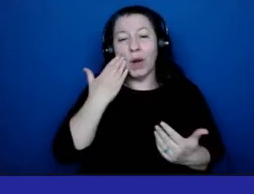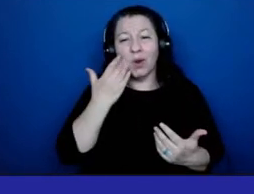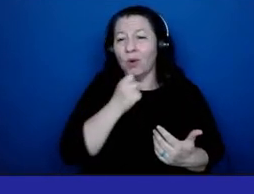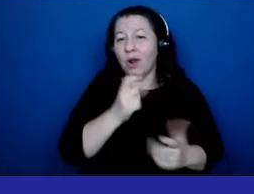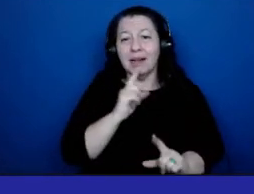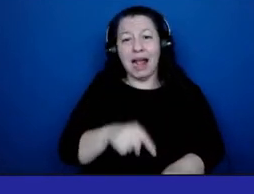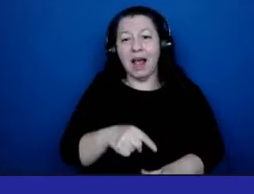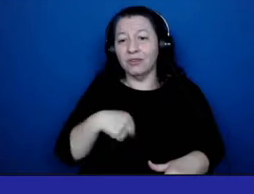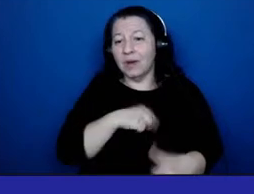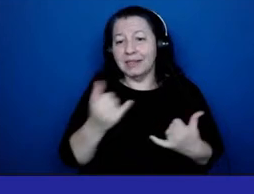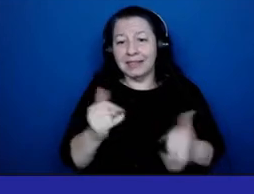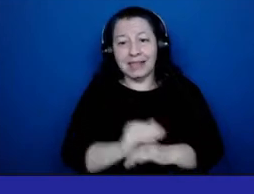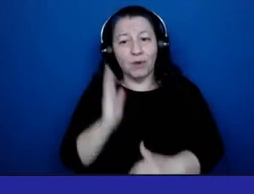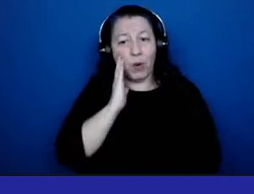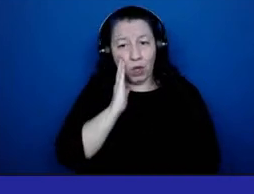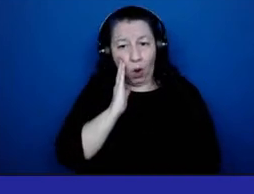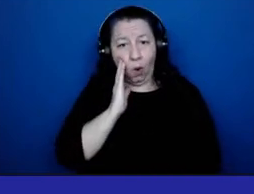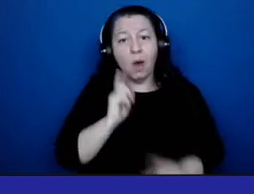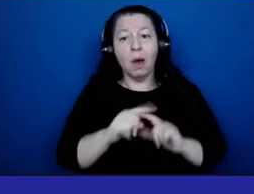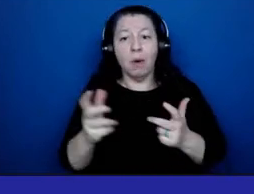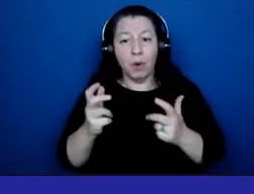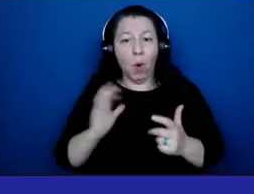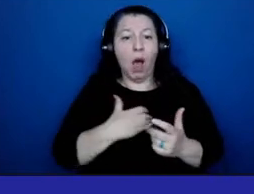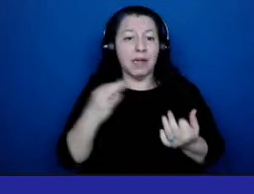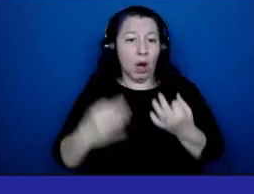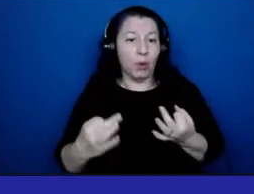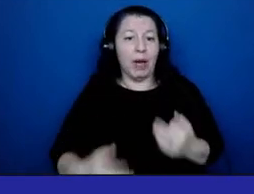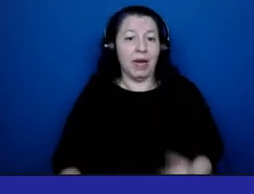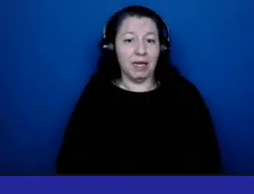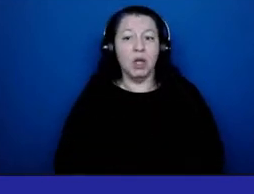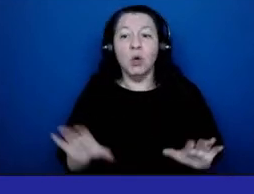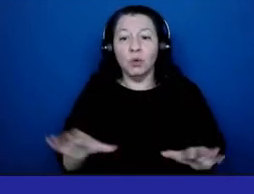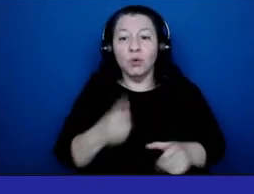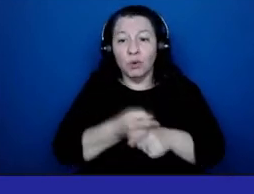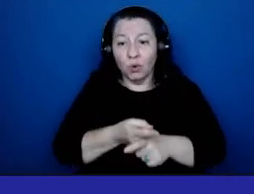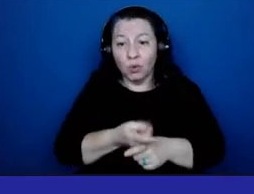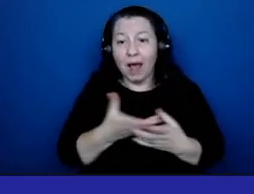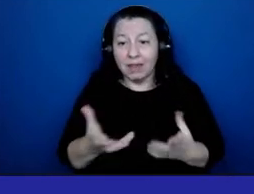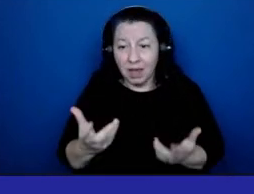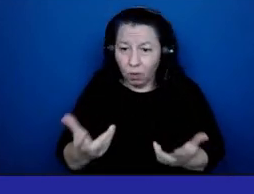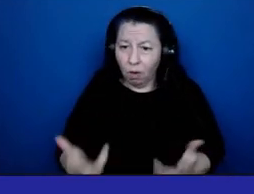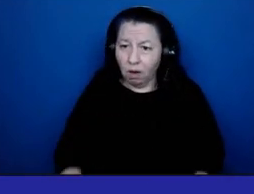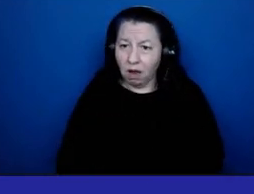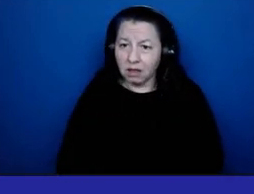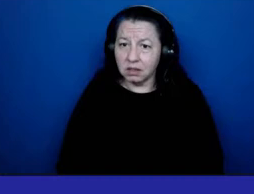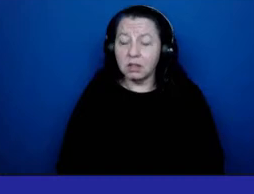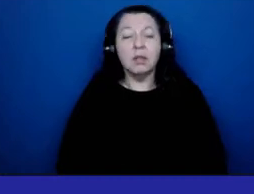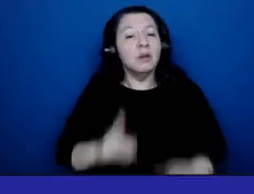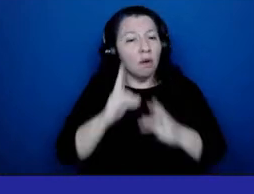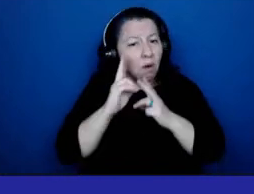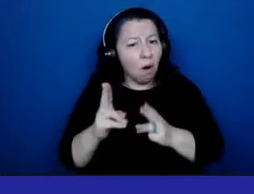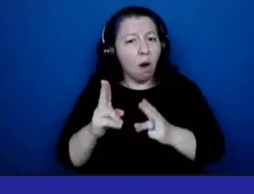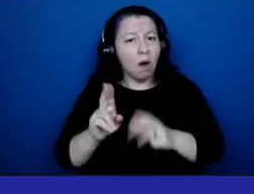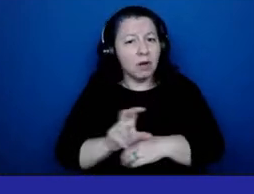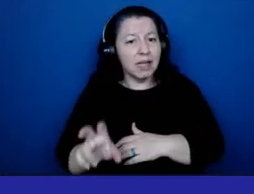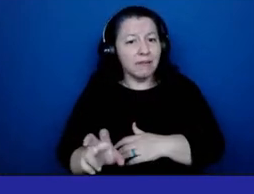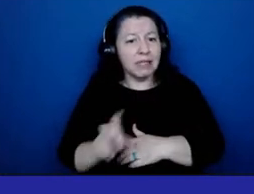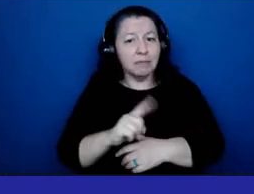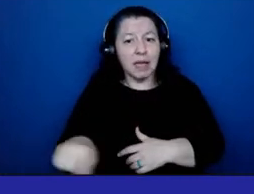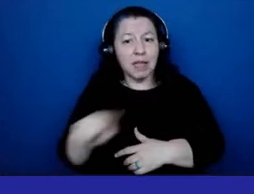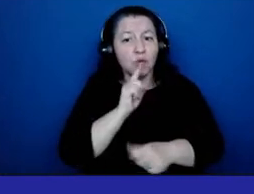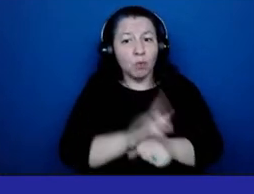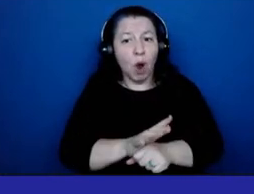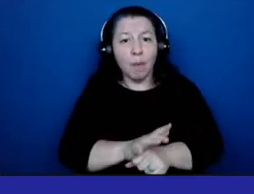answer us tonight. We want a hearing. We want you to do the right thing. We want you to honor the investment that was promised, not